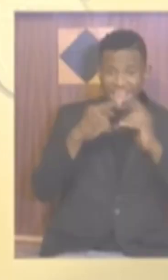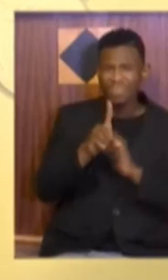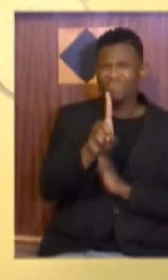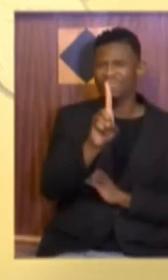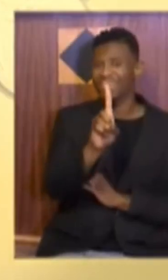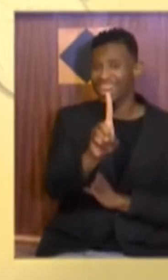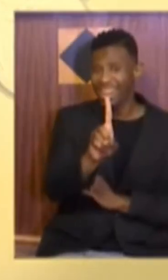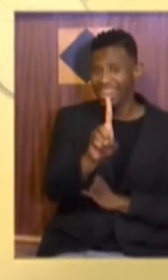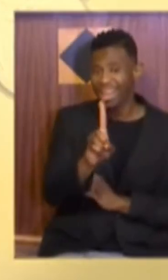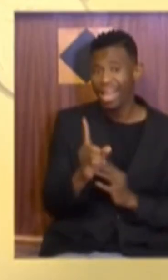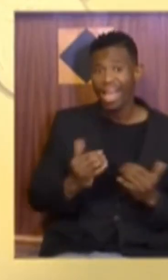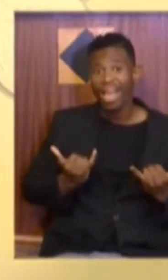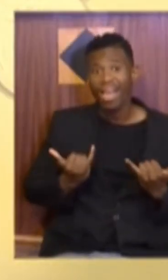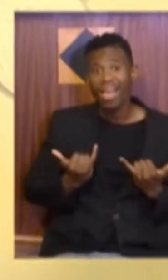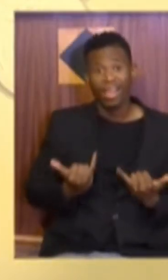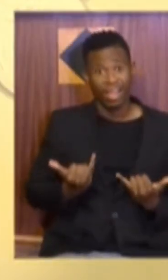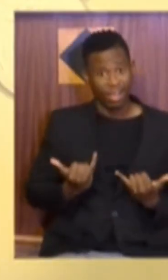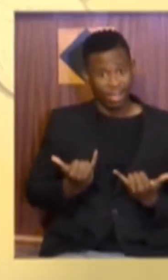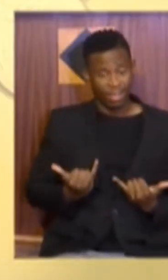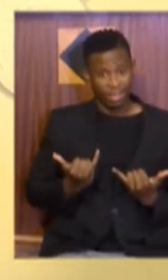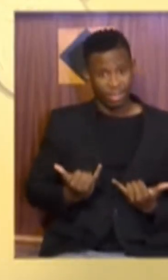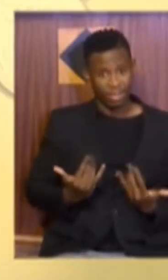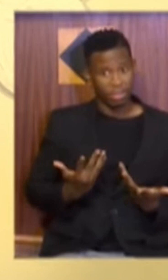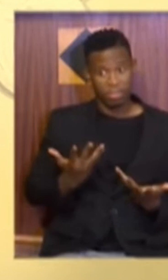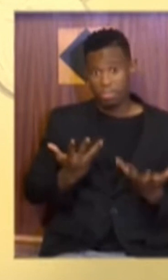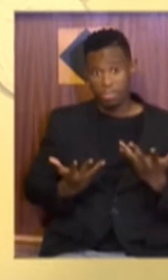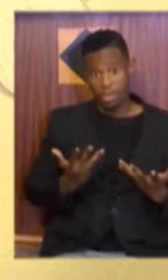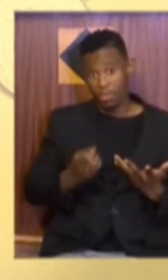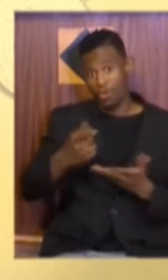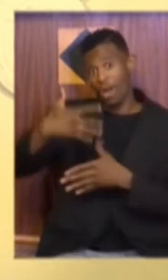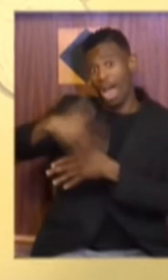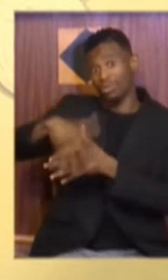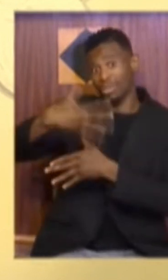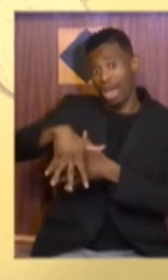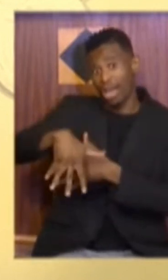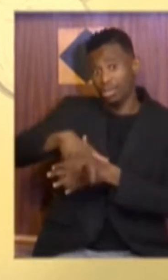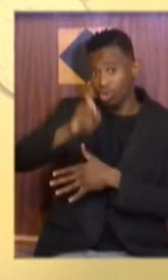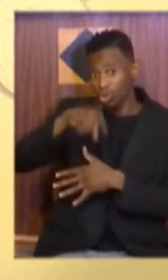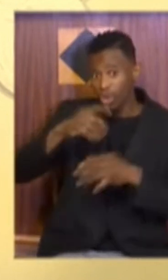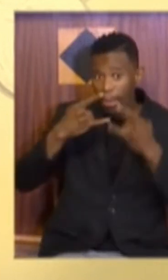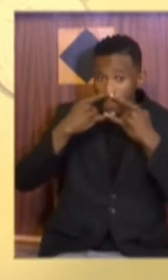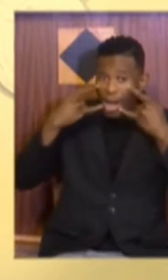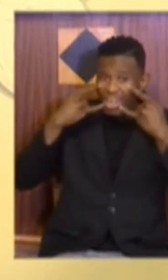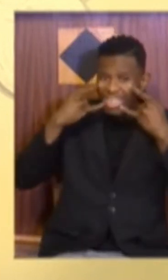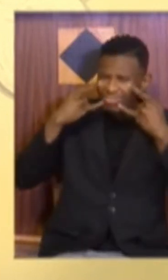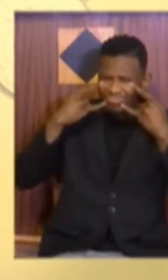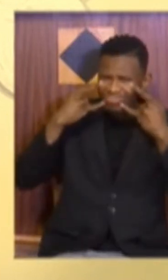A mask is not required when one is outdoors. This means that